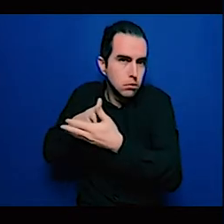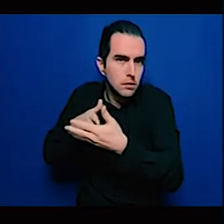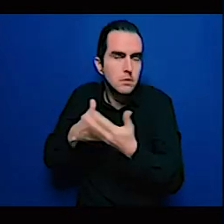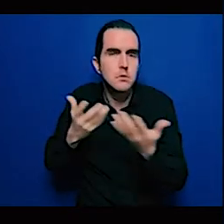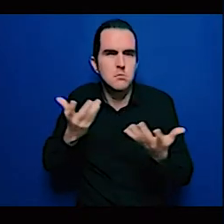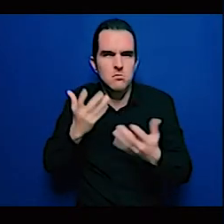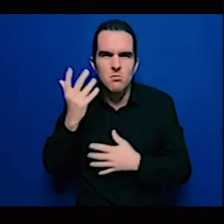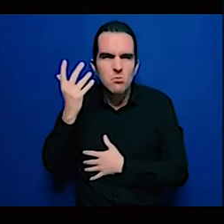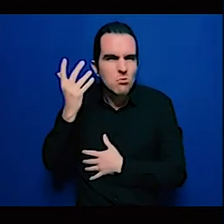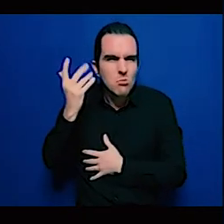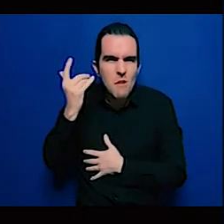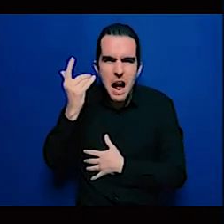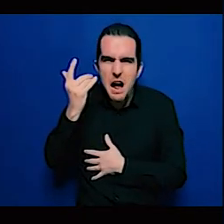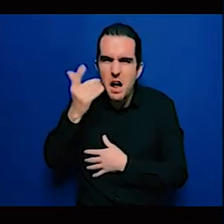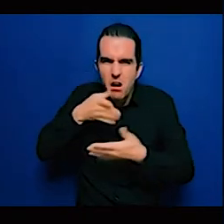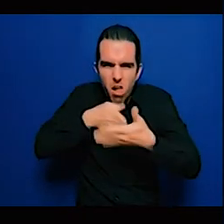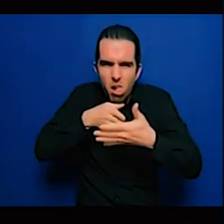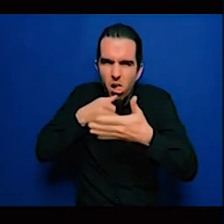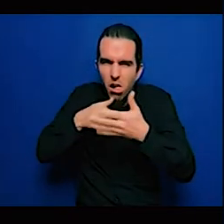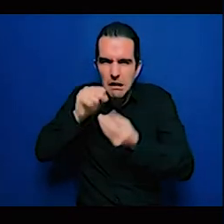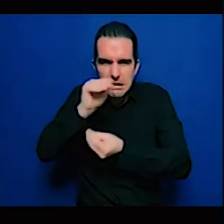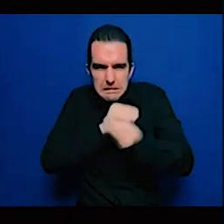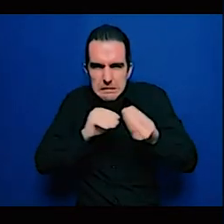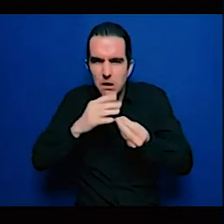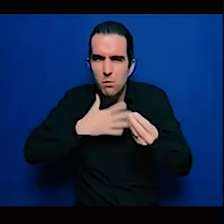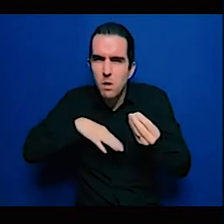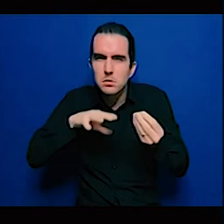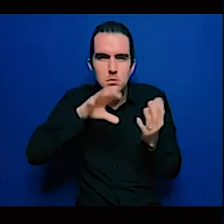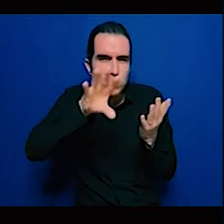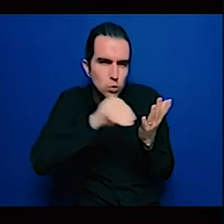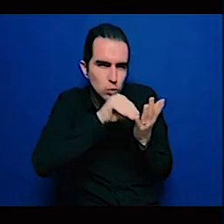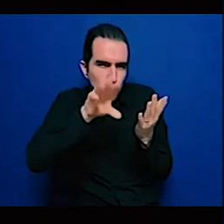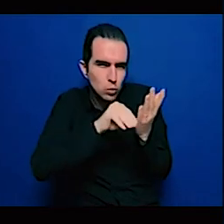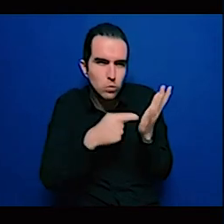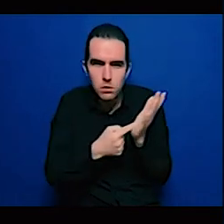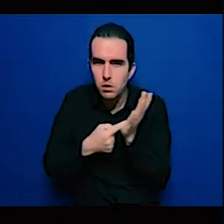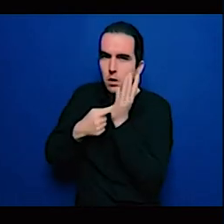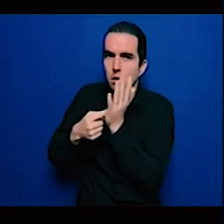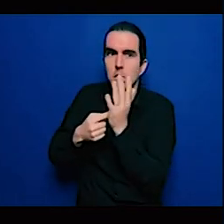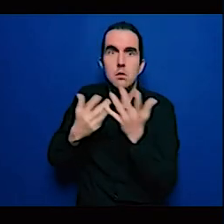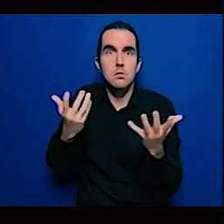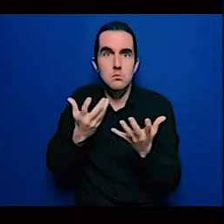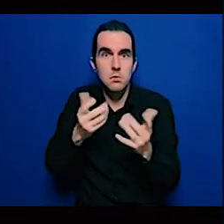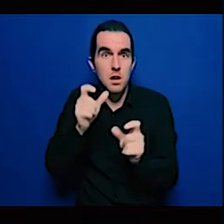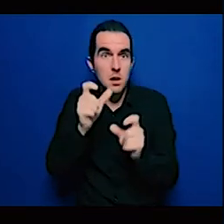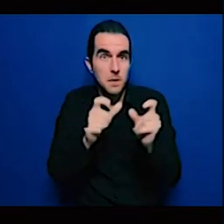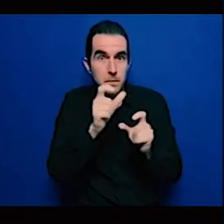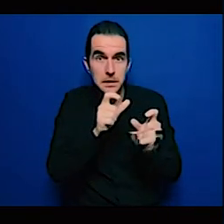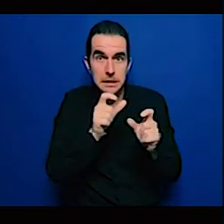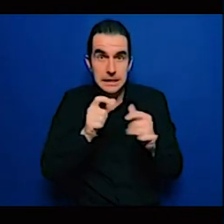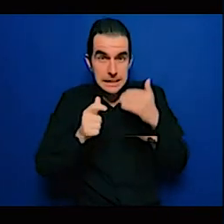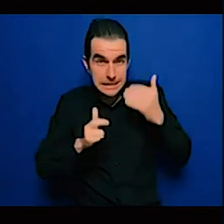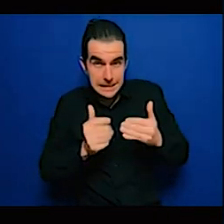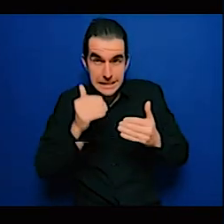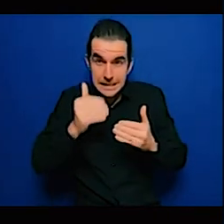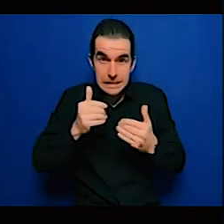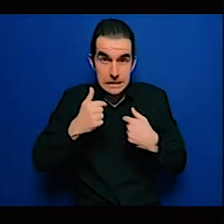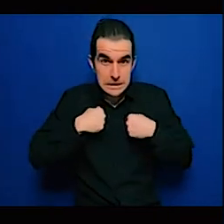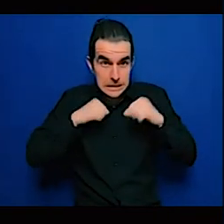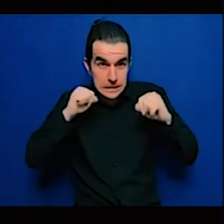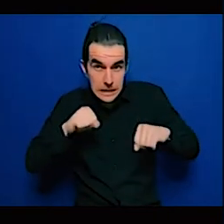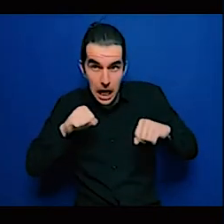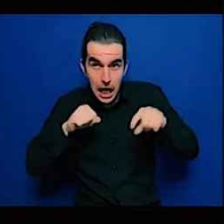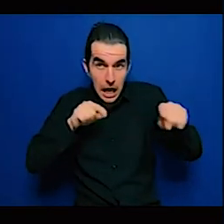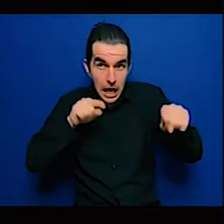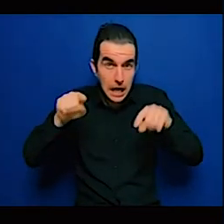So, that if you get the money, you are not able to absorb this money because you are not able to report on some